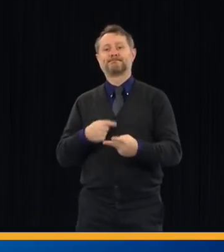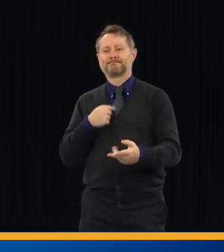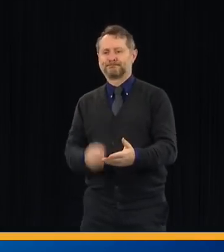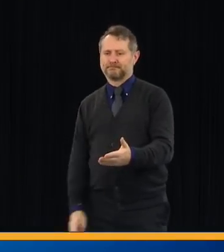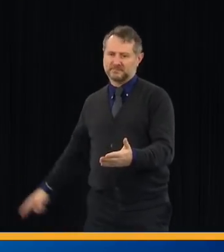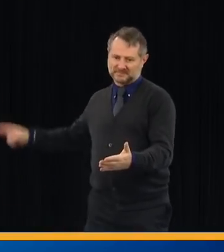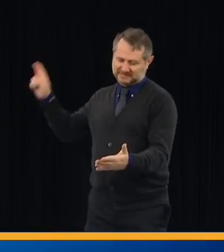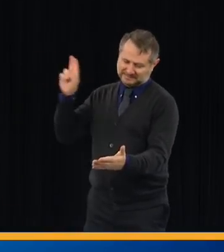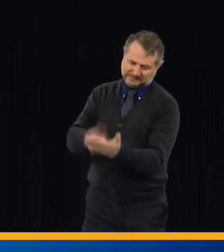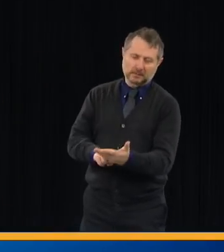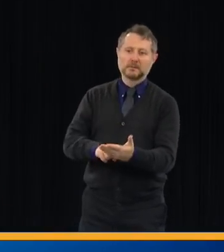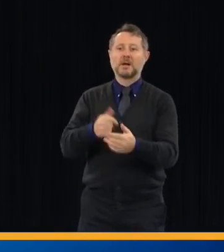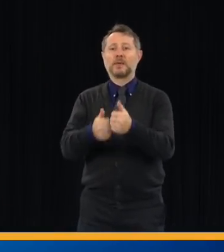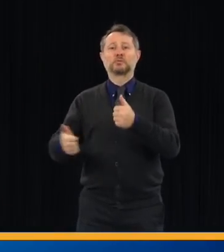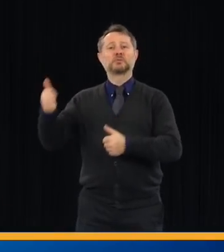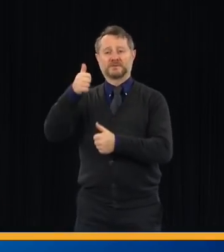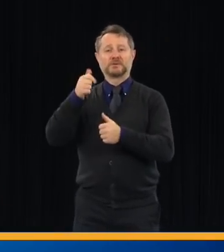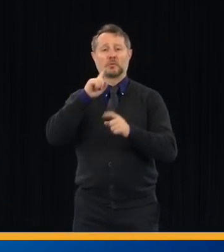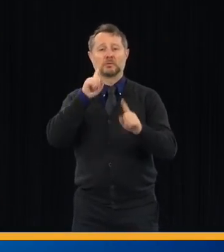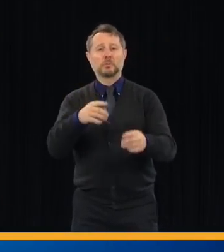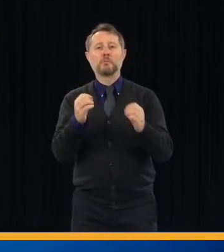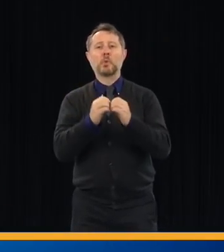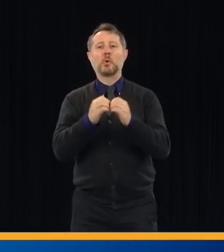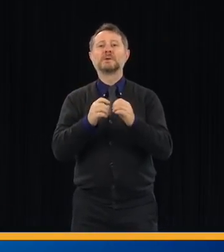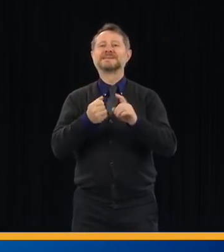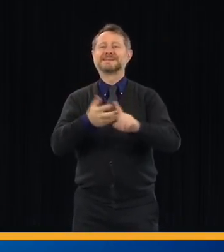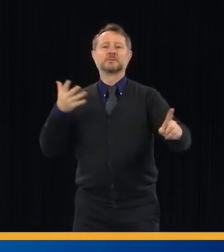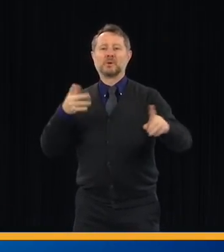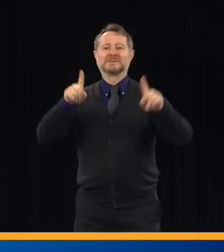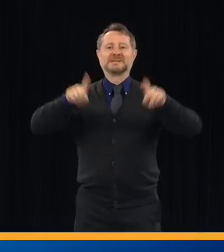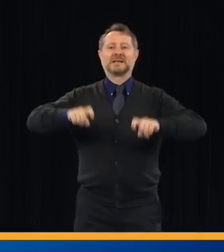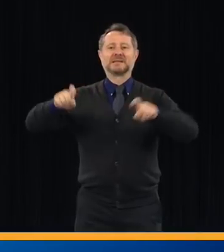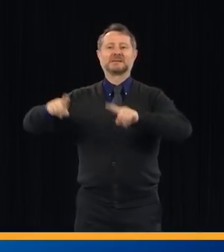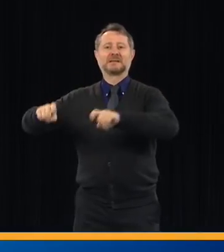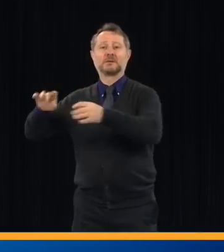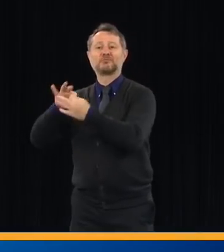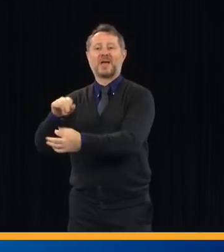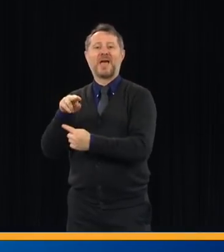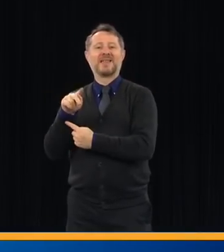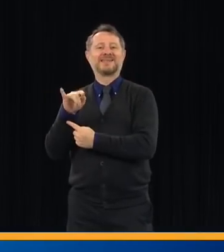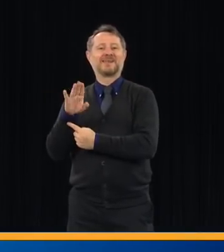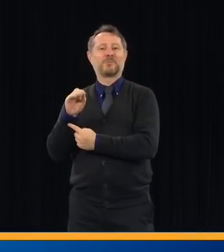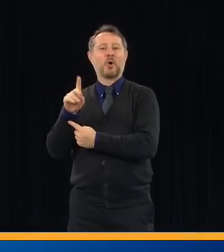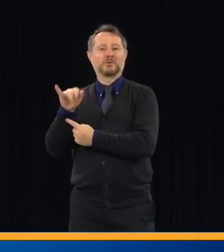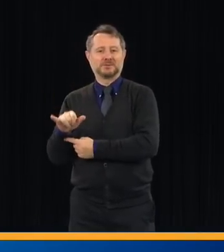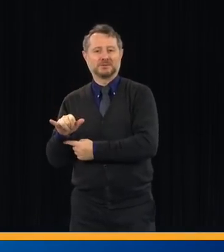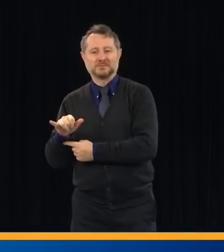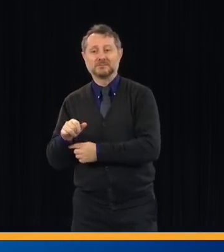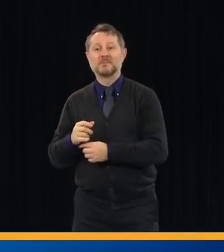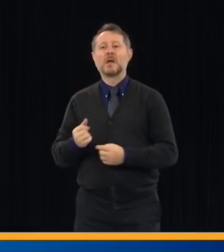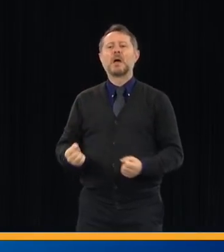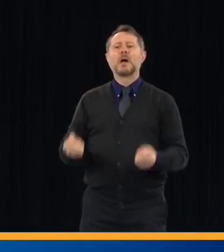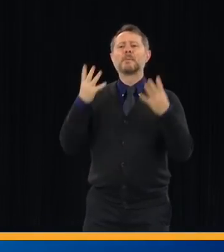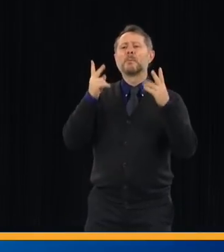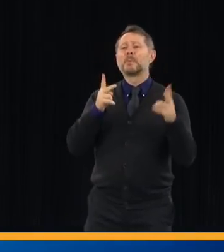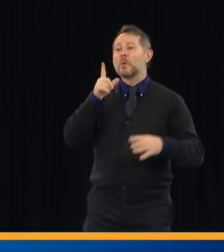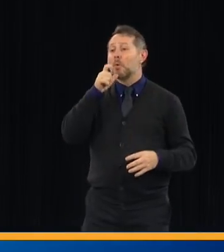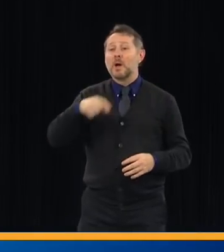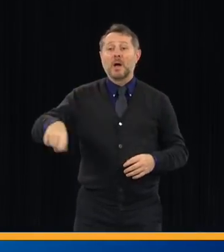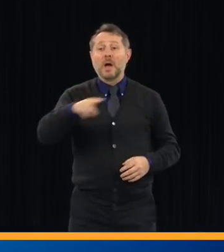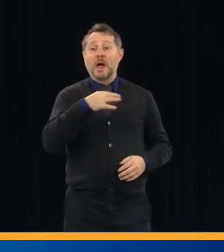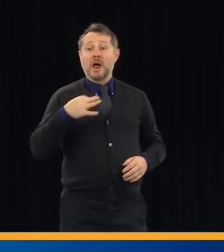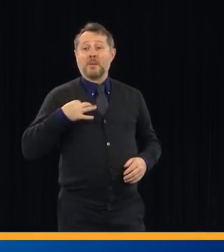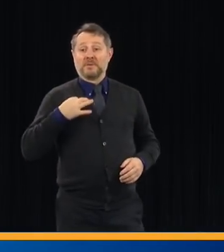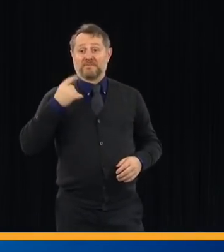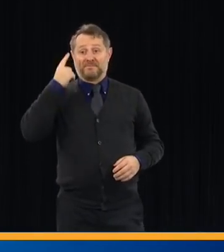One of the ways we want to do that is by executive order we're going to expand the number of people who are eligible to do the